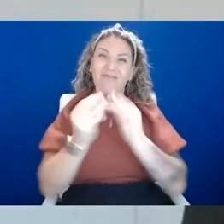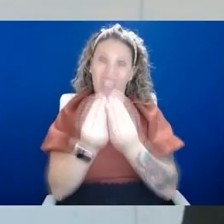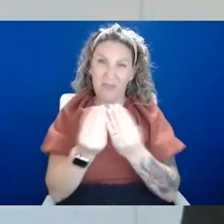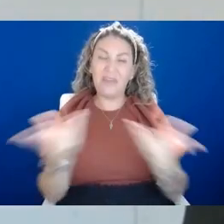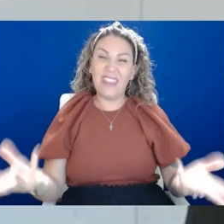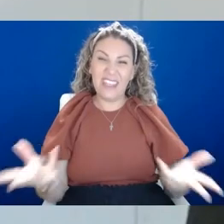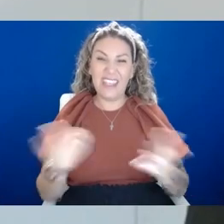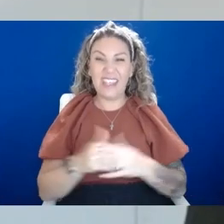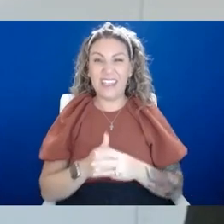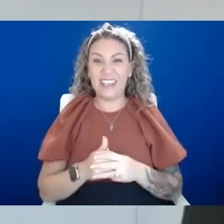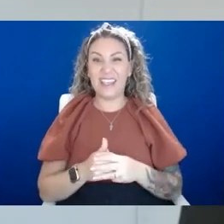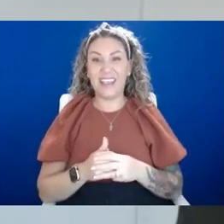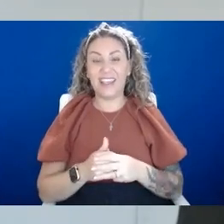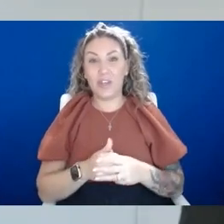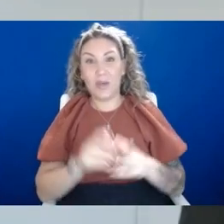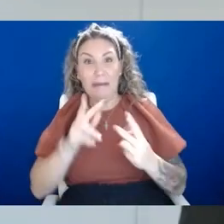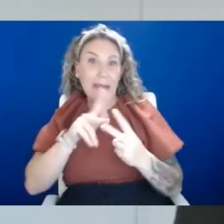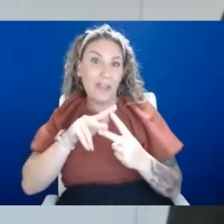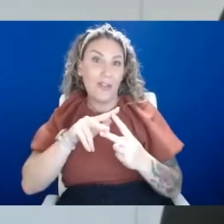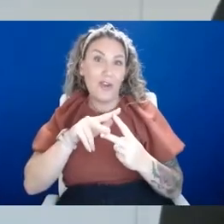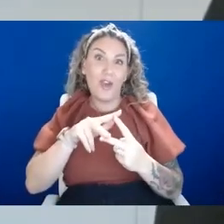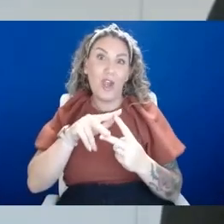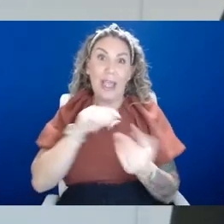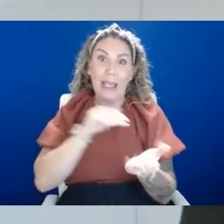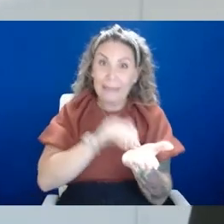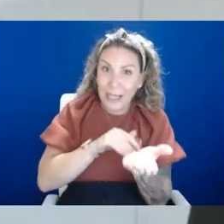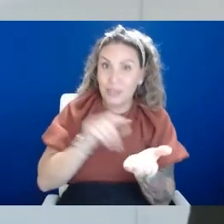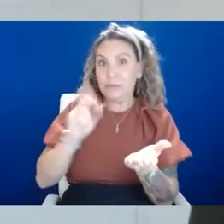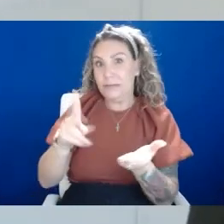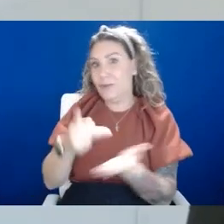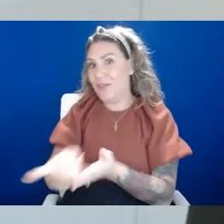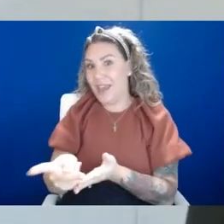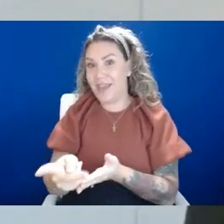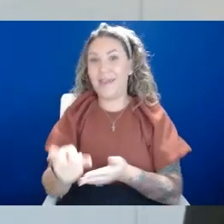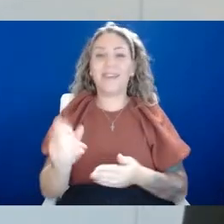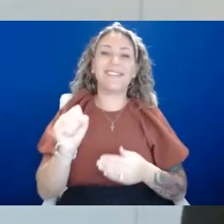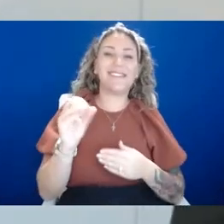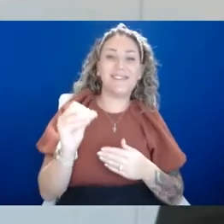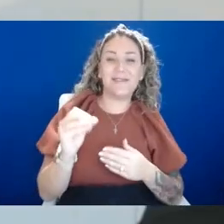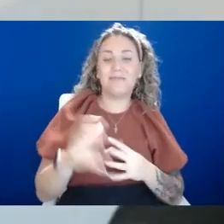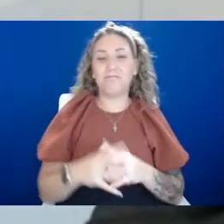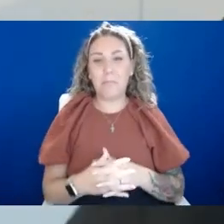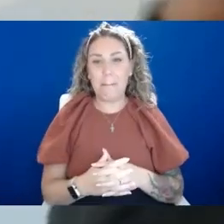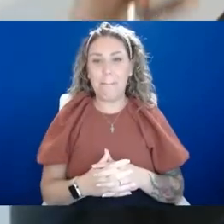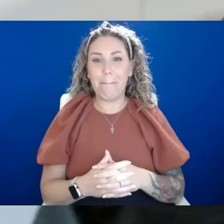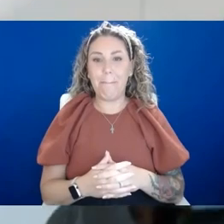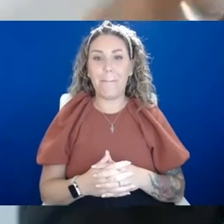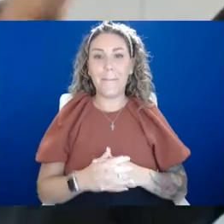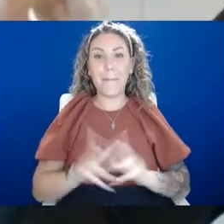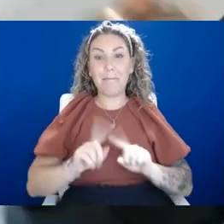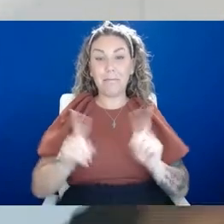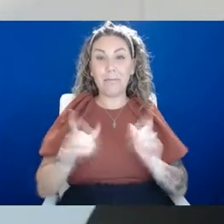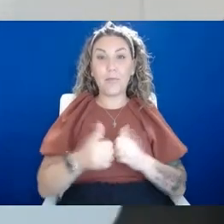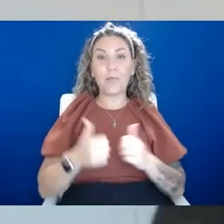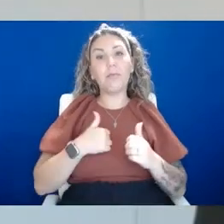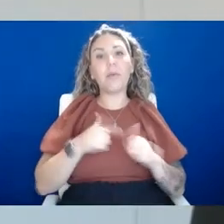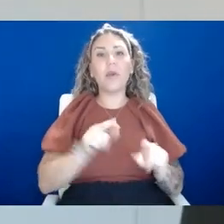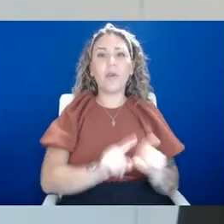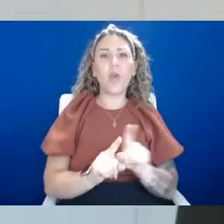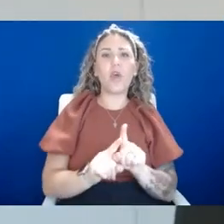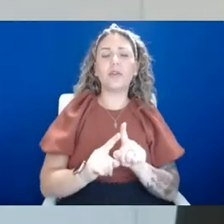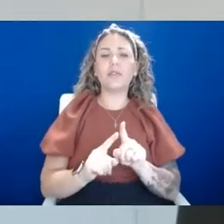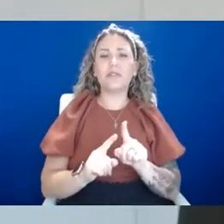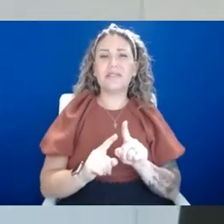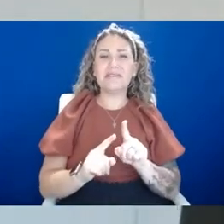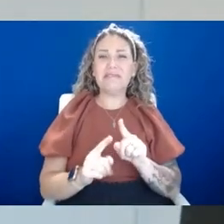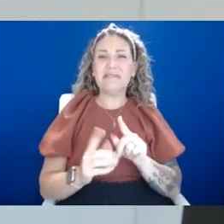you'd be a failure. But with me, I was also dealing with a lot of trauma at